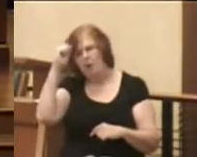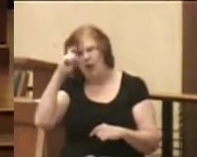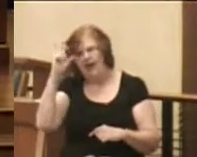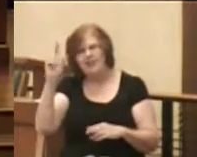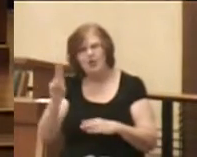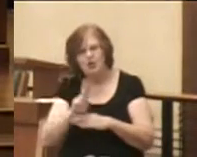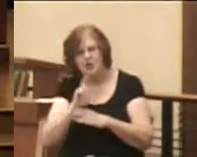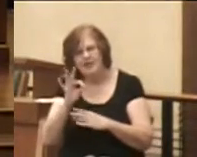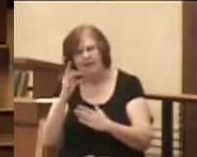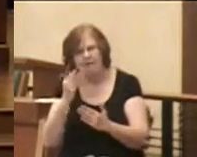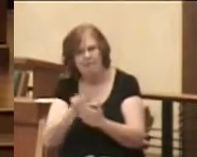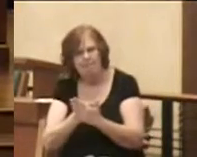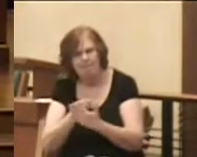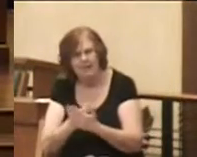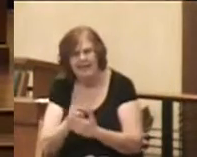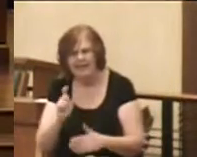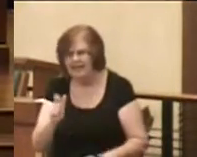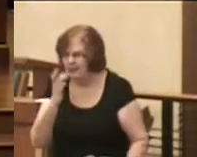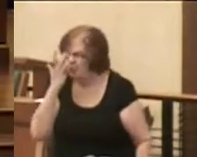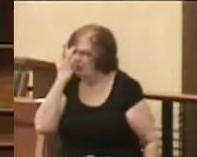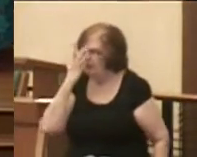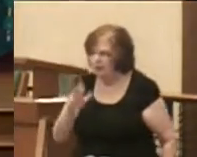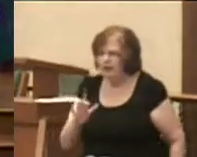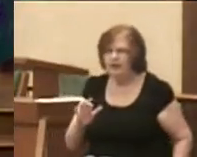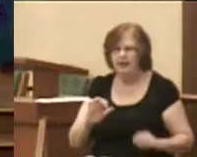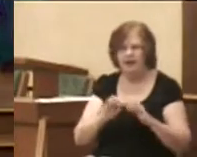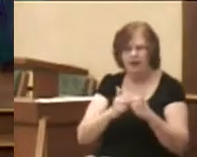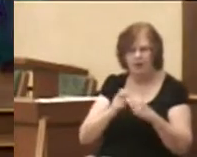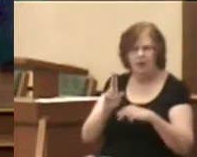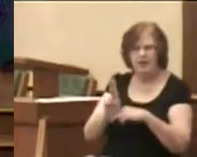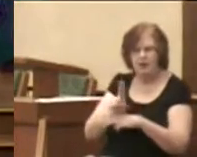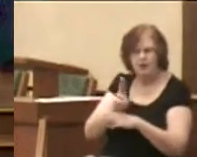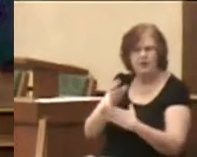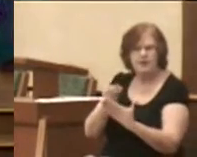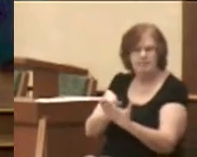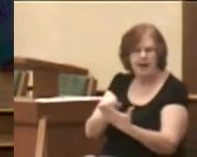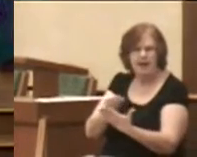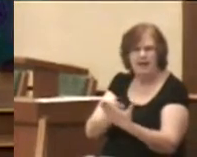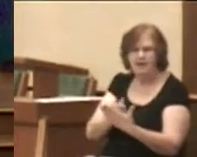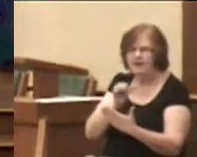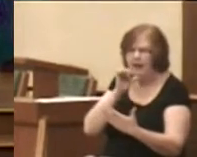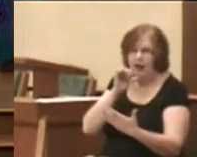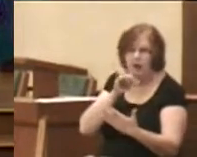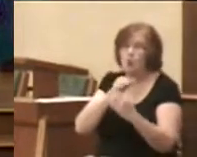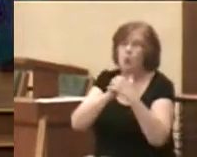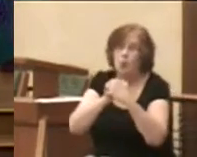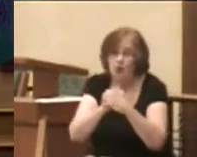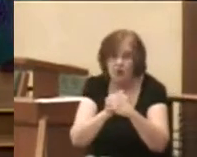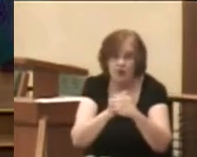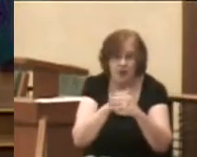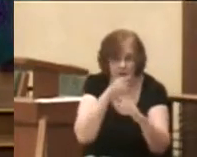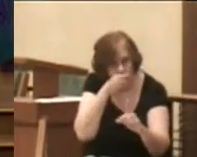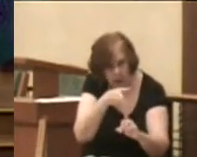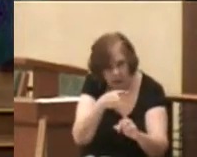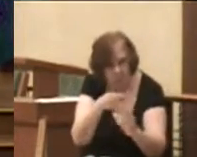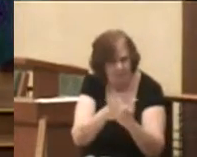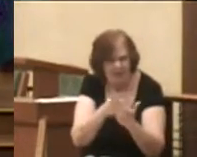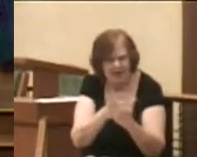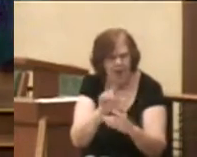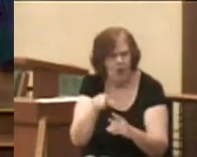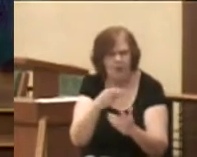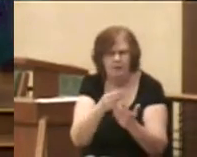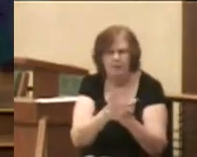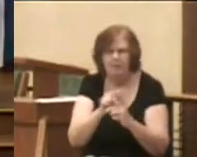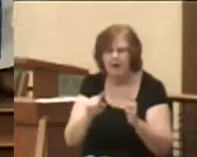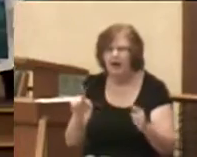of money. That we need to be shrewd in our dealings with money. We are not to worship money. Money is only money. But Luke